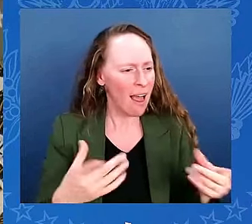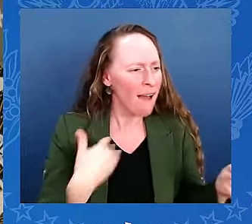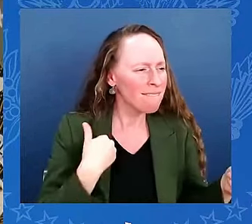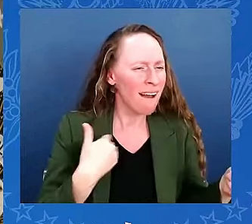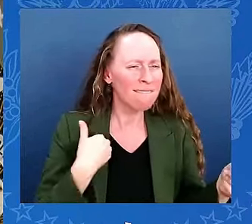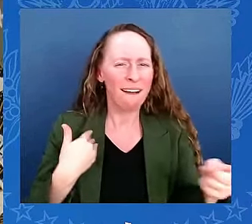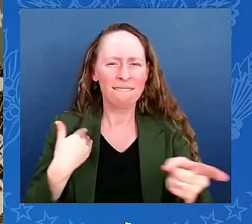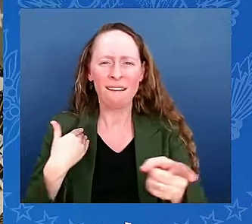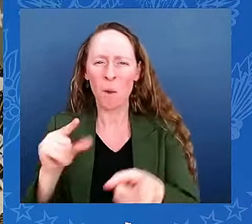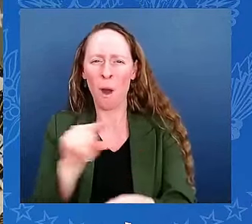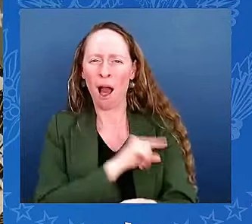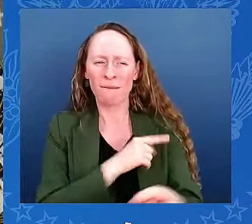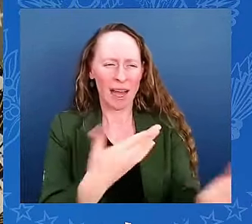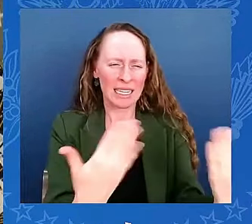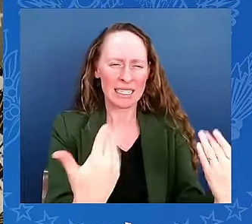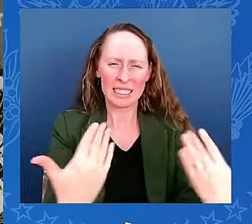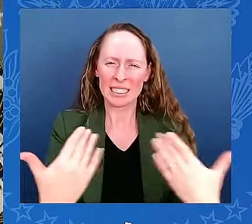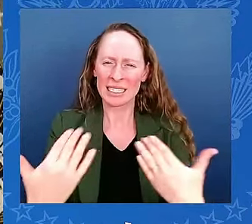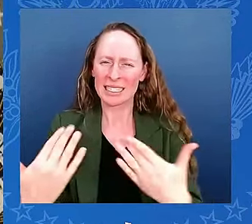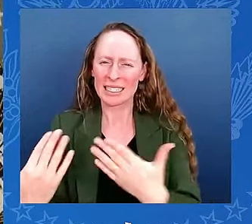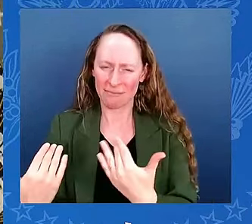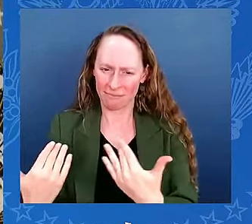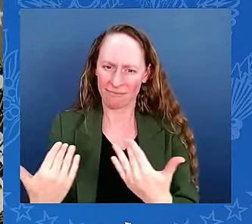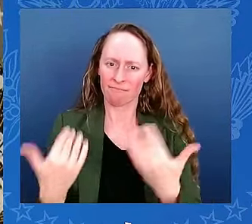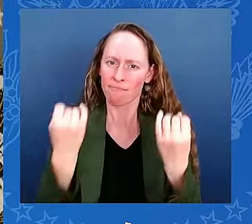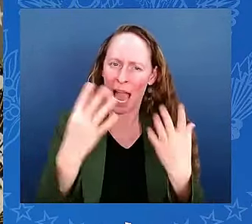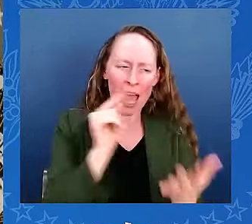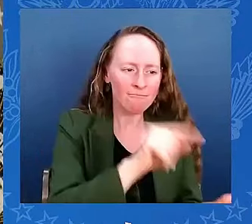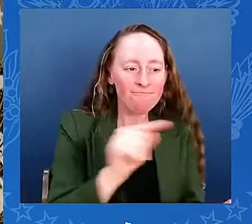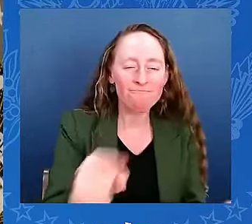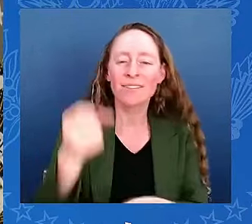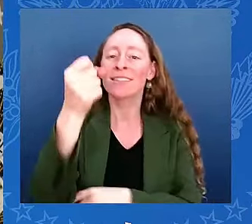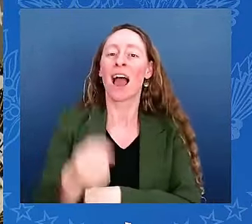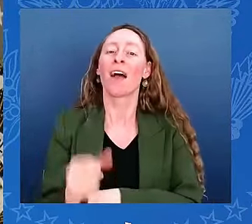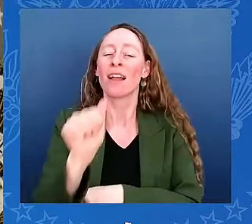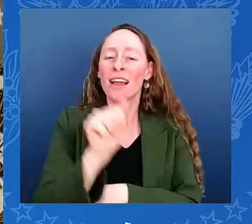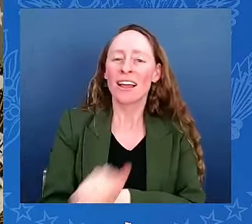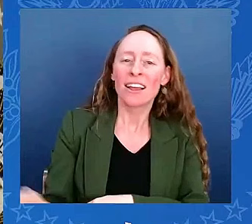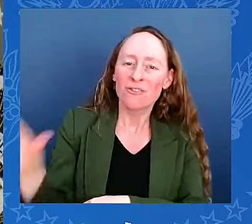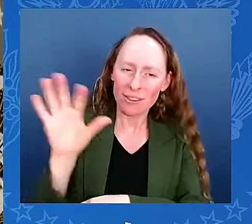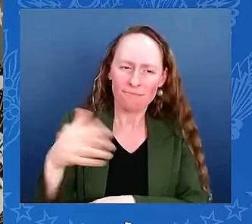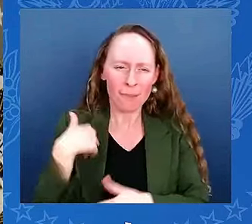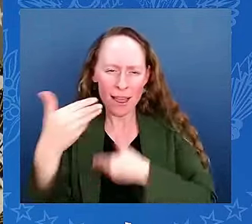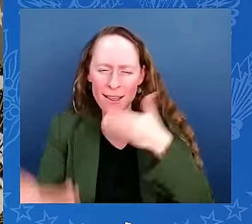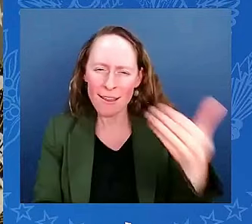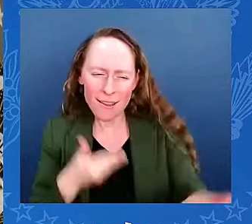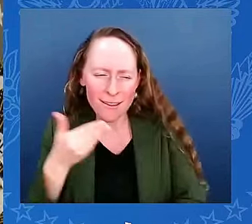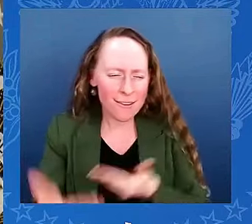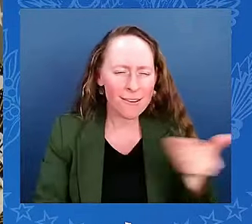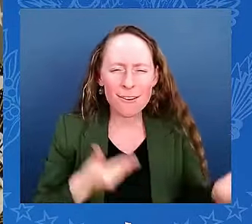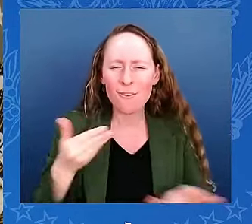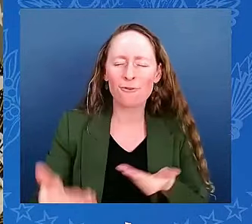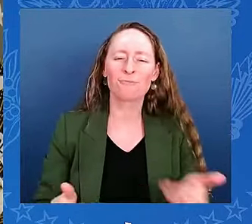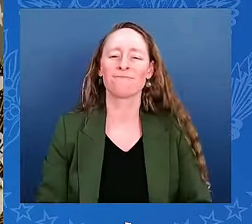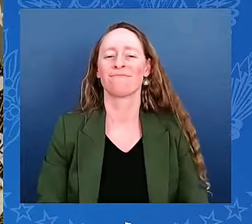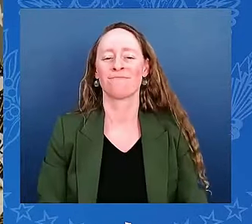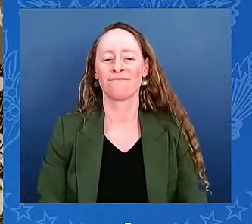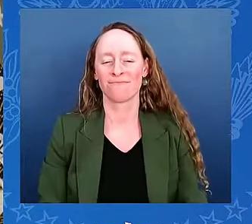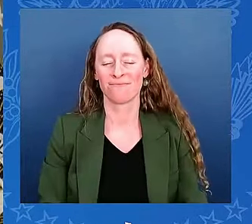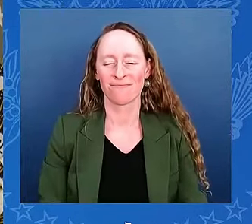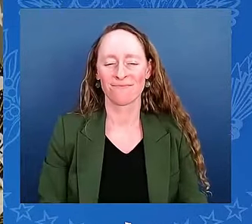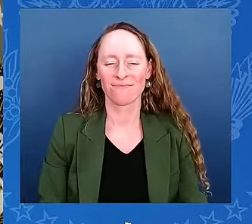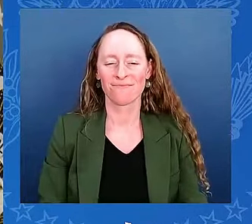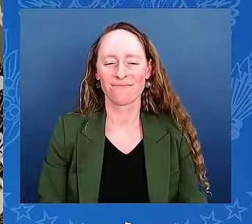across our entire government. I was honored to have just lit the year with several of them,